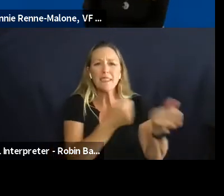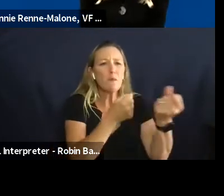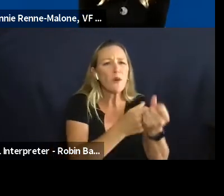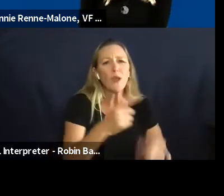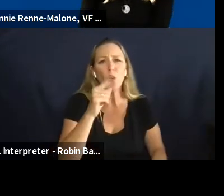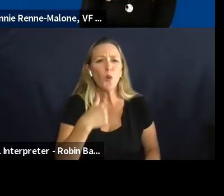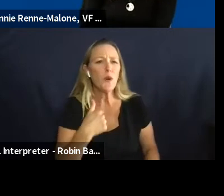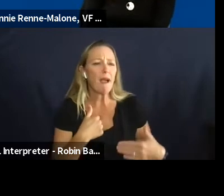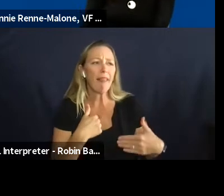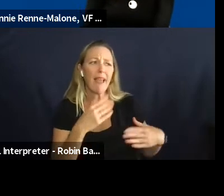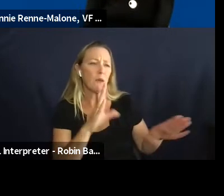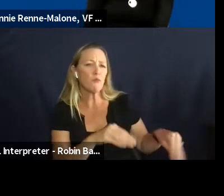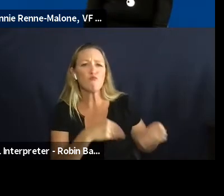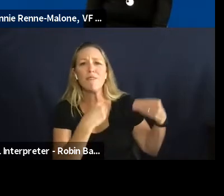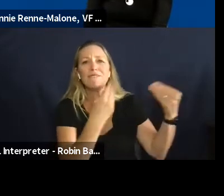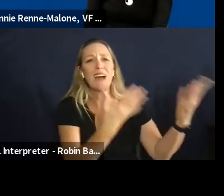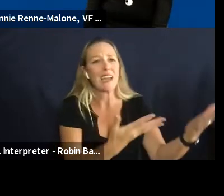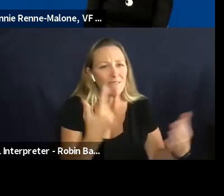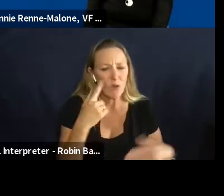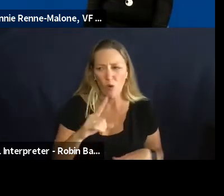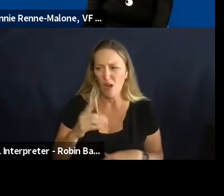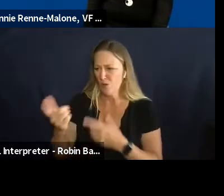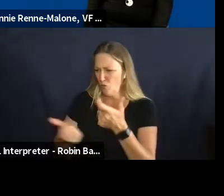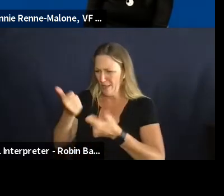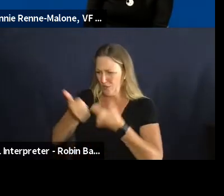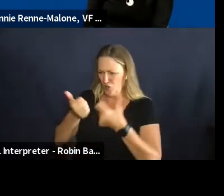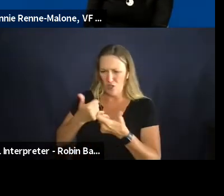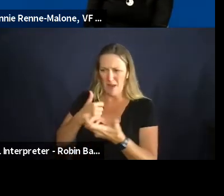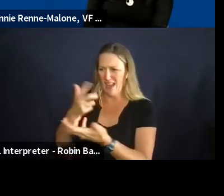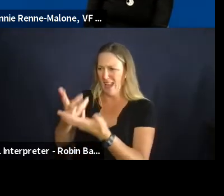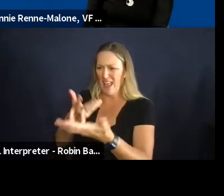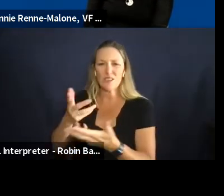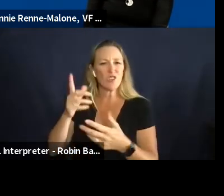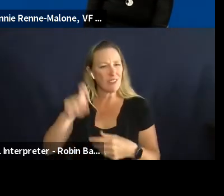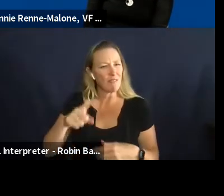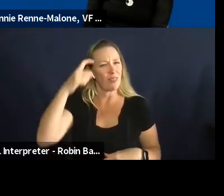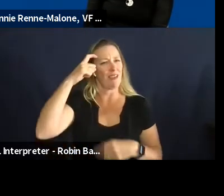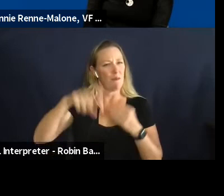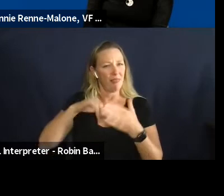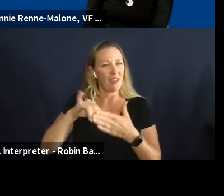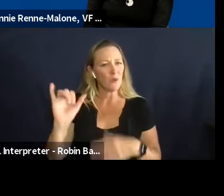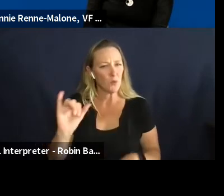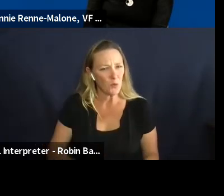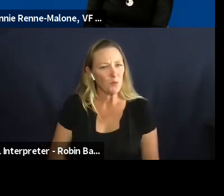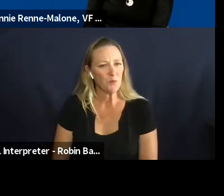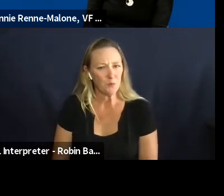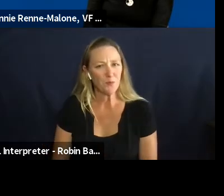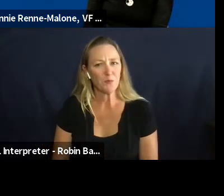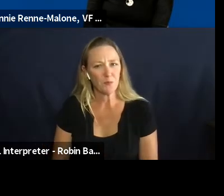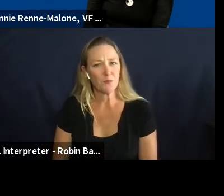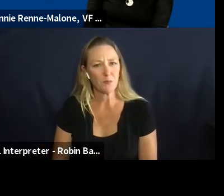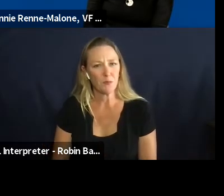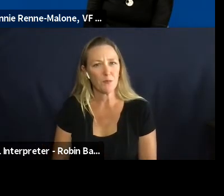i trying to be there for and just keeping that at the forefront as well and